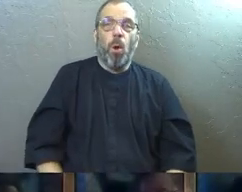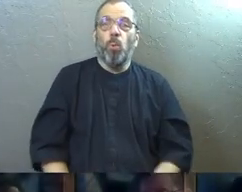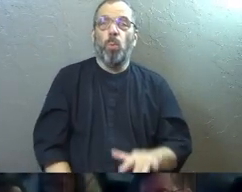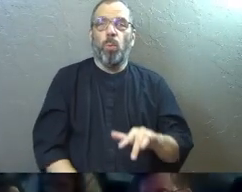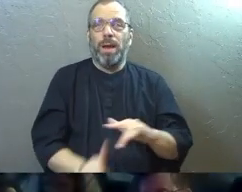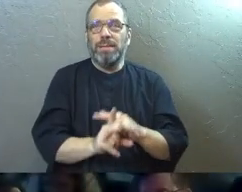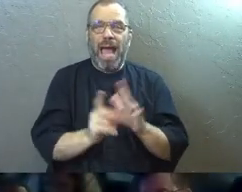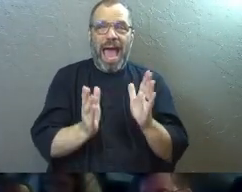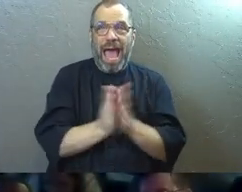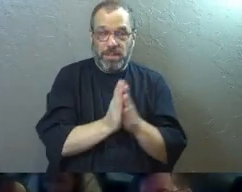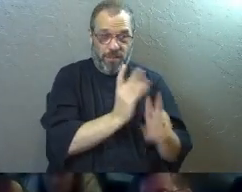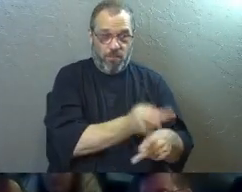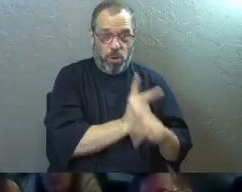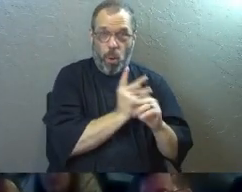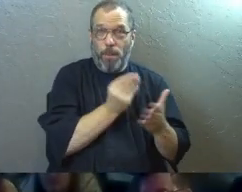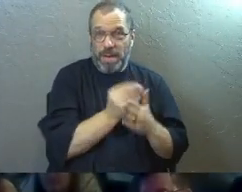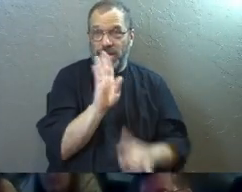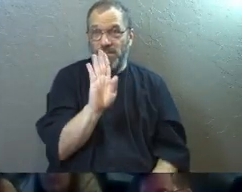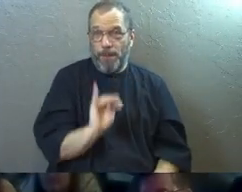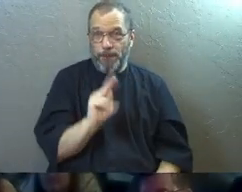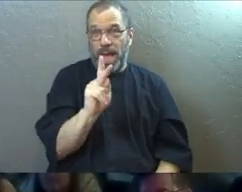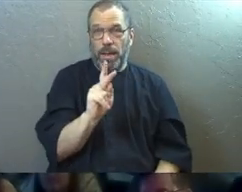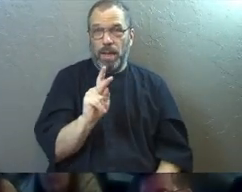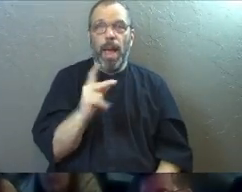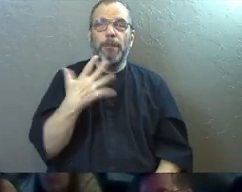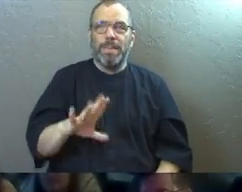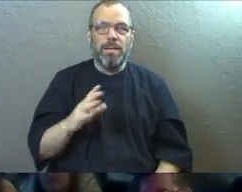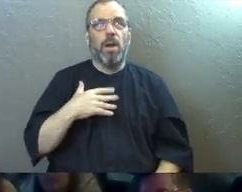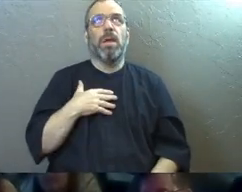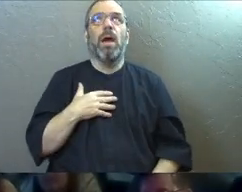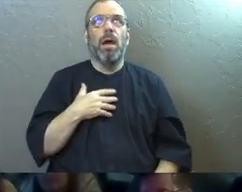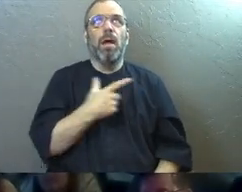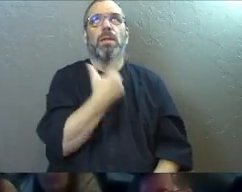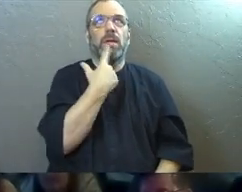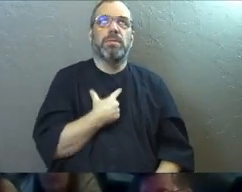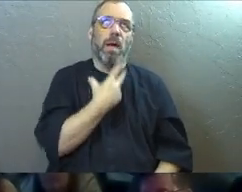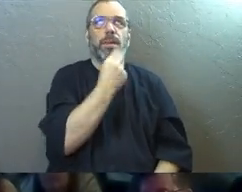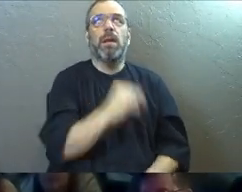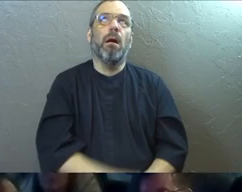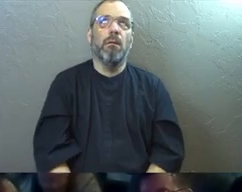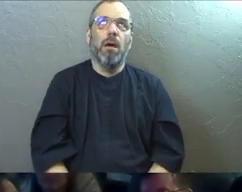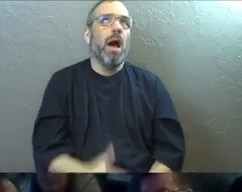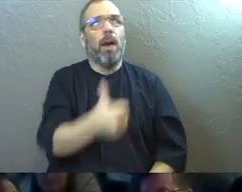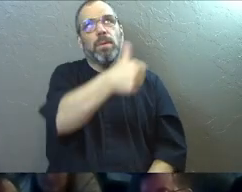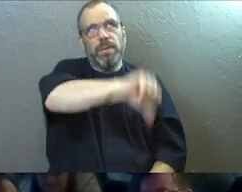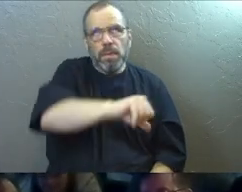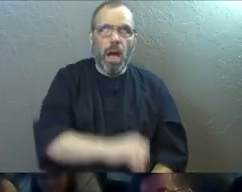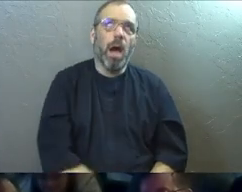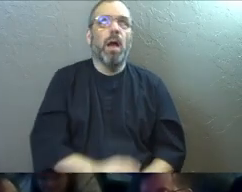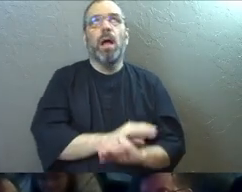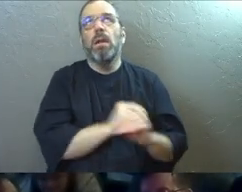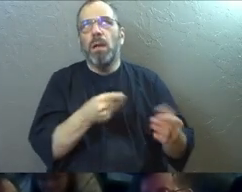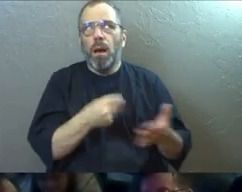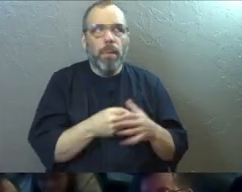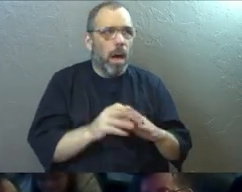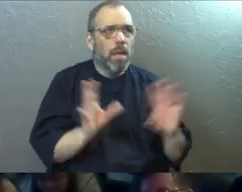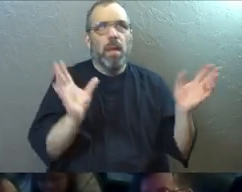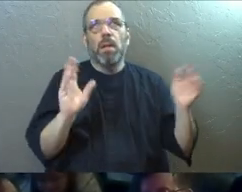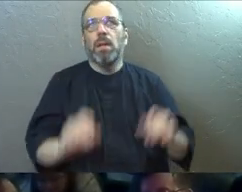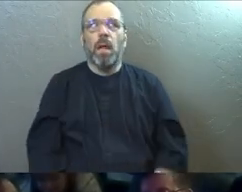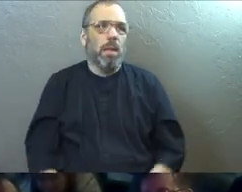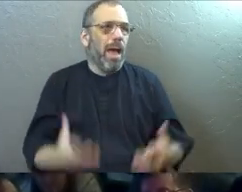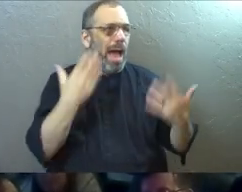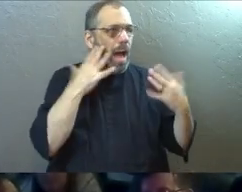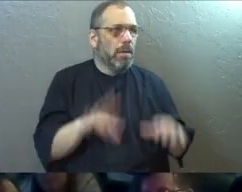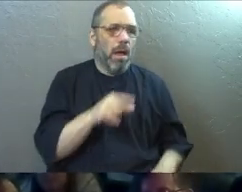when I go in, you're asking for a loan or something from a bank, I'm already doing, I'm like, they're going to say no, right? Like there's going to be something that